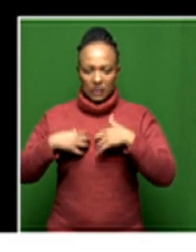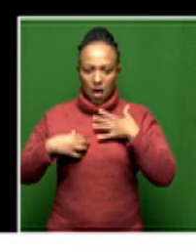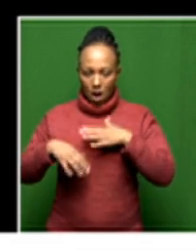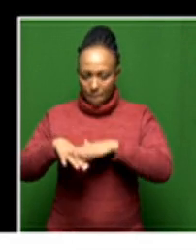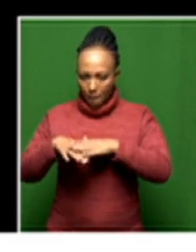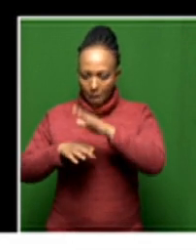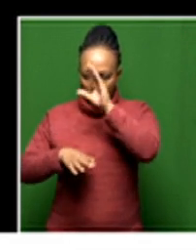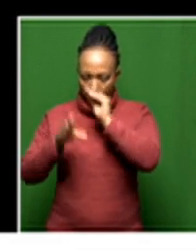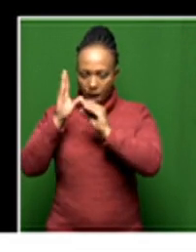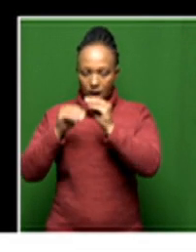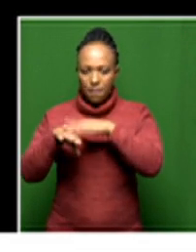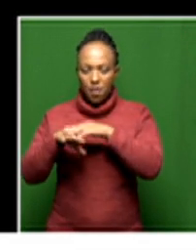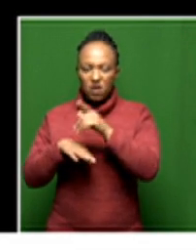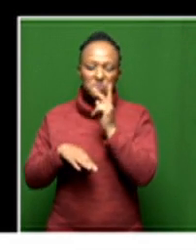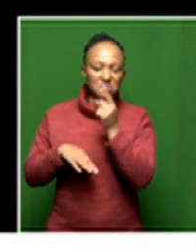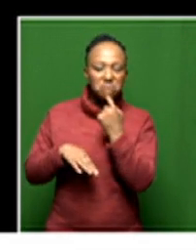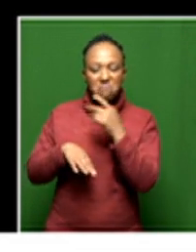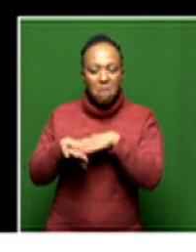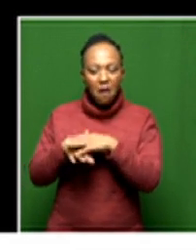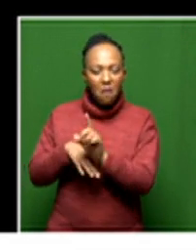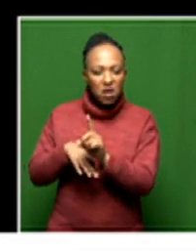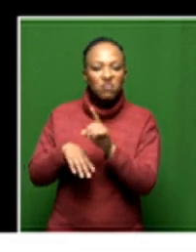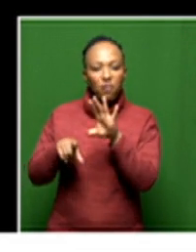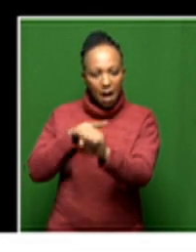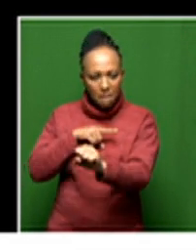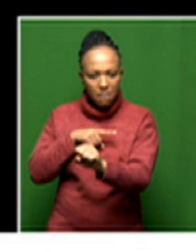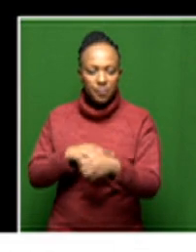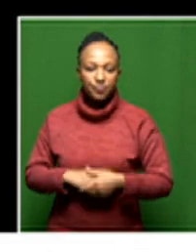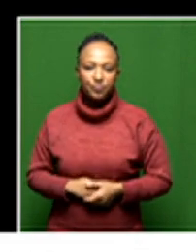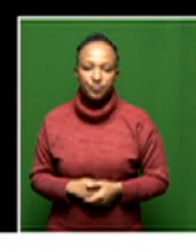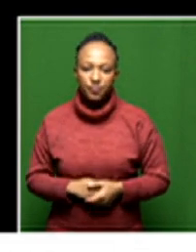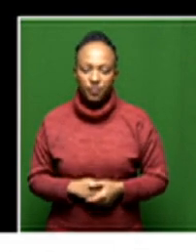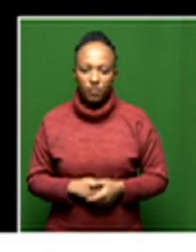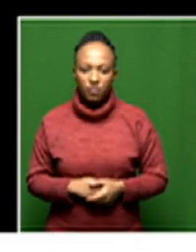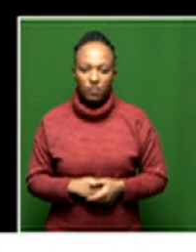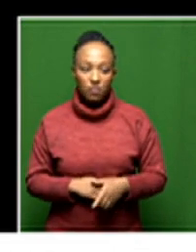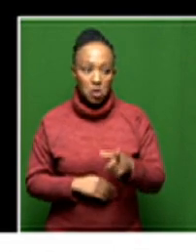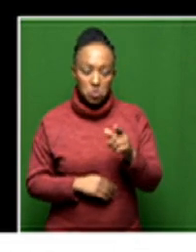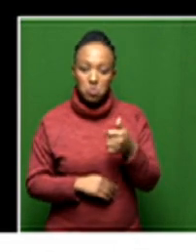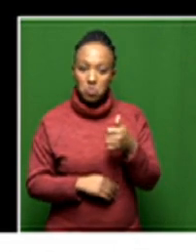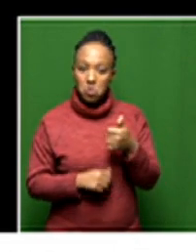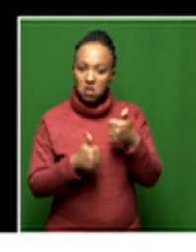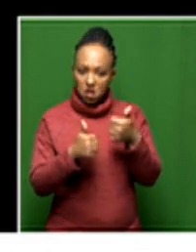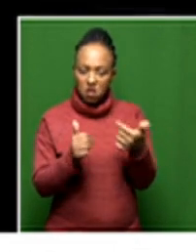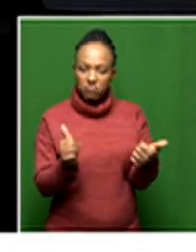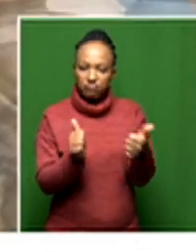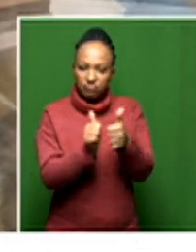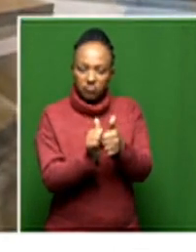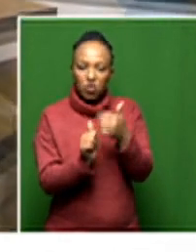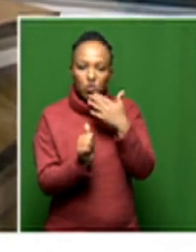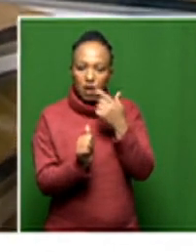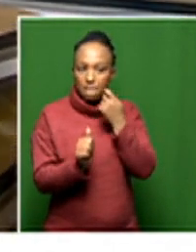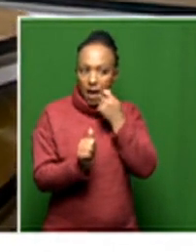-explore their cave and see what's left to discover and uh you're in great company there with the